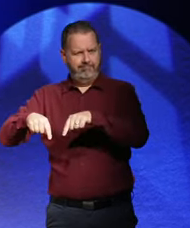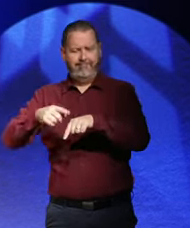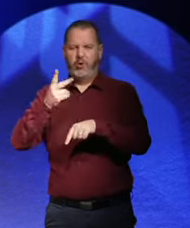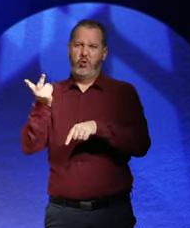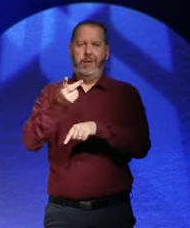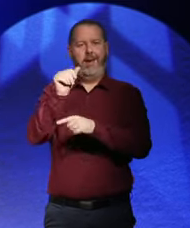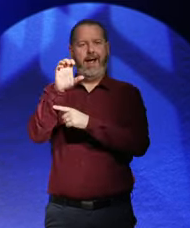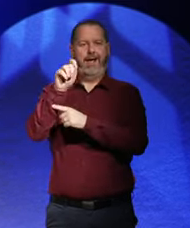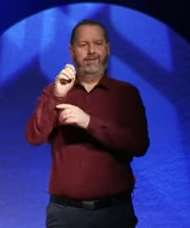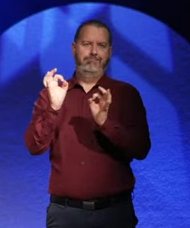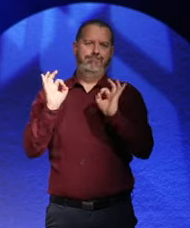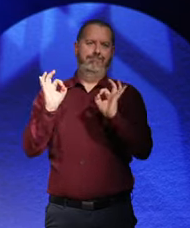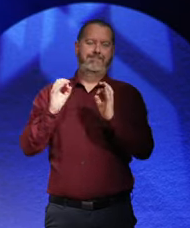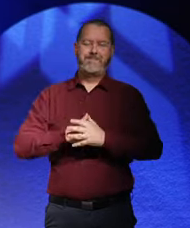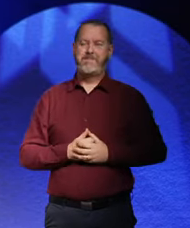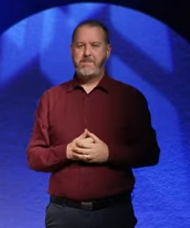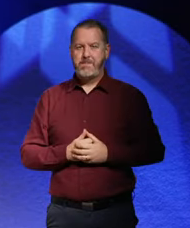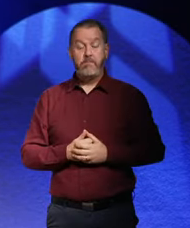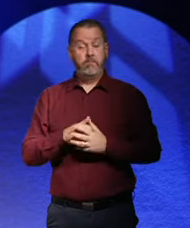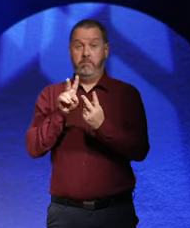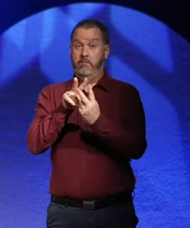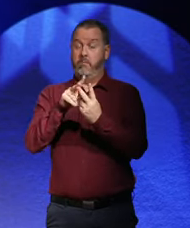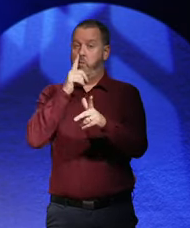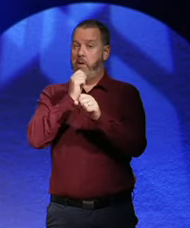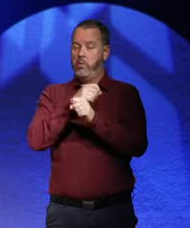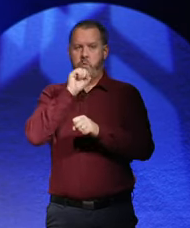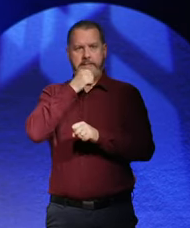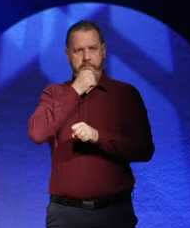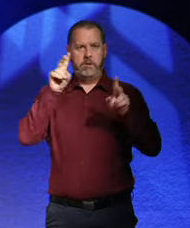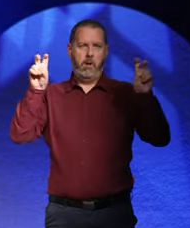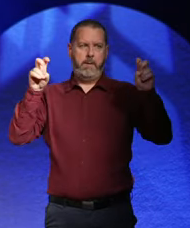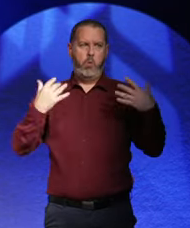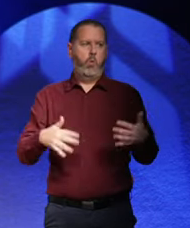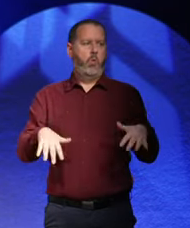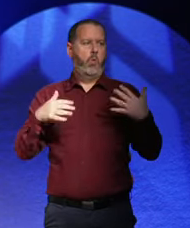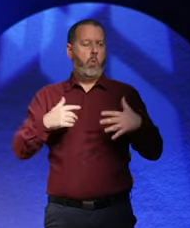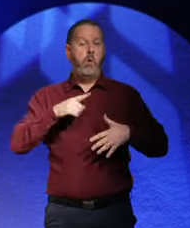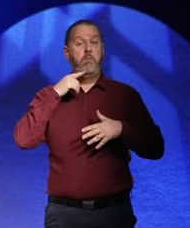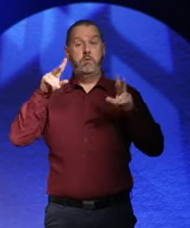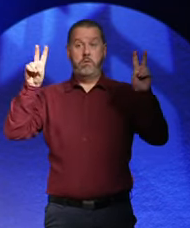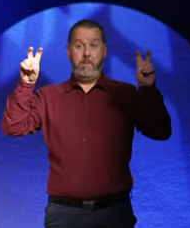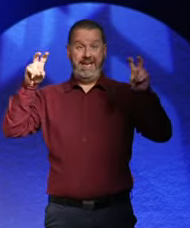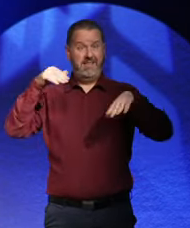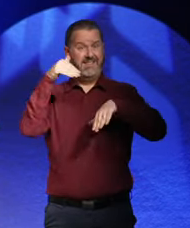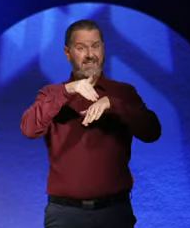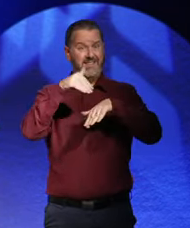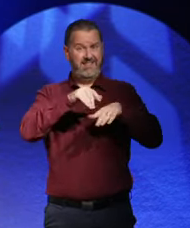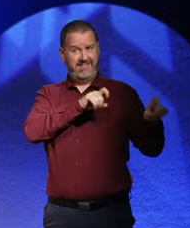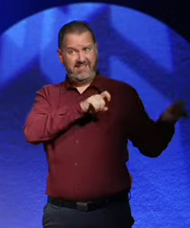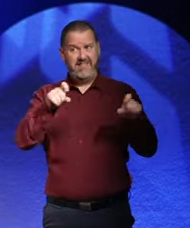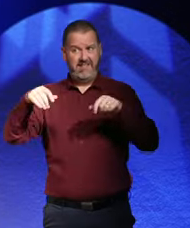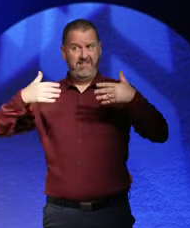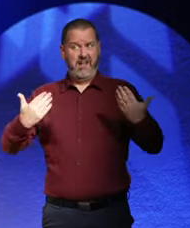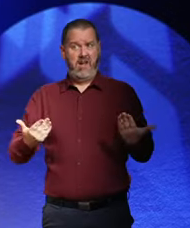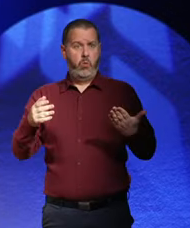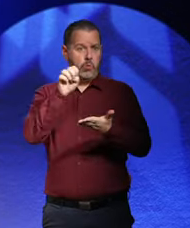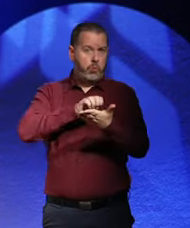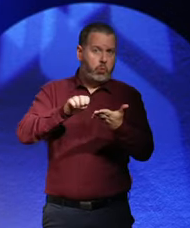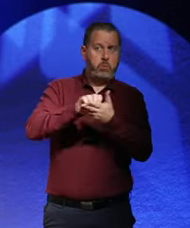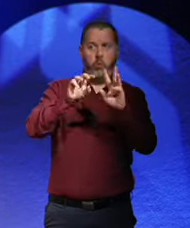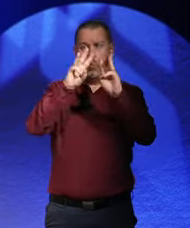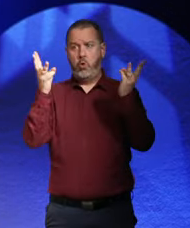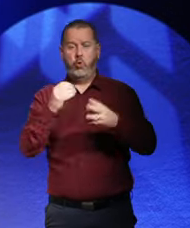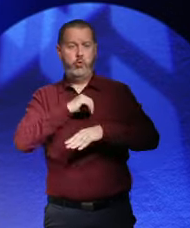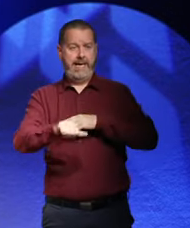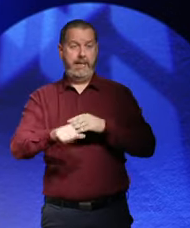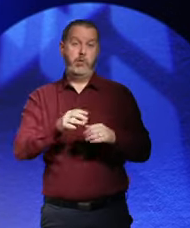talking about a very serious subject but one that we're still living with the reverberations of it in Europe and in the world today.